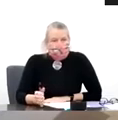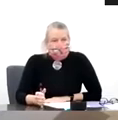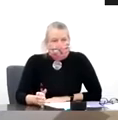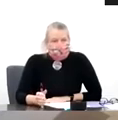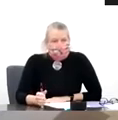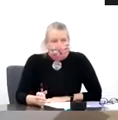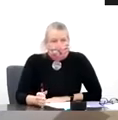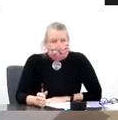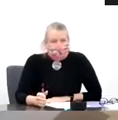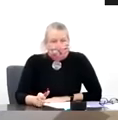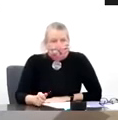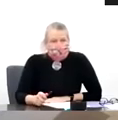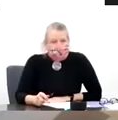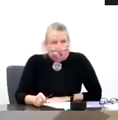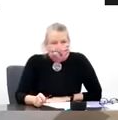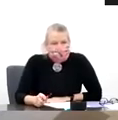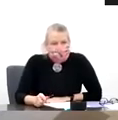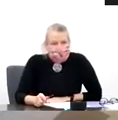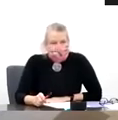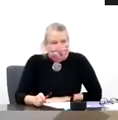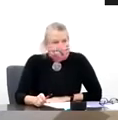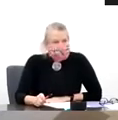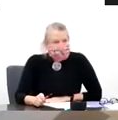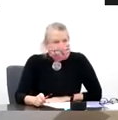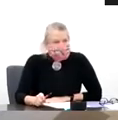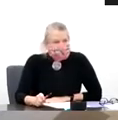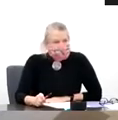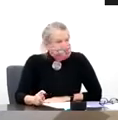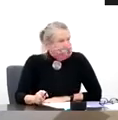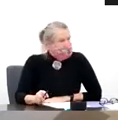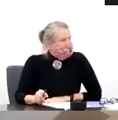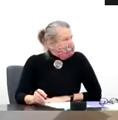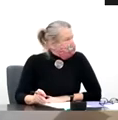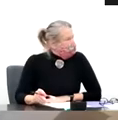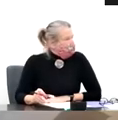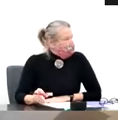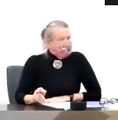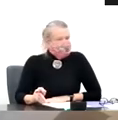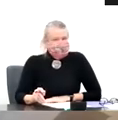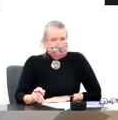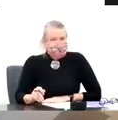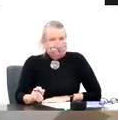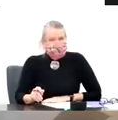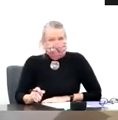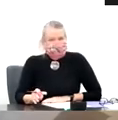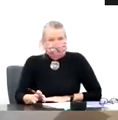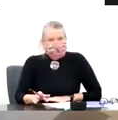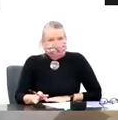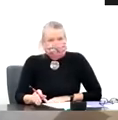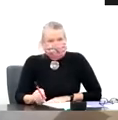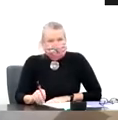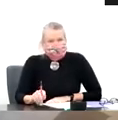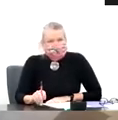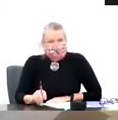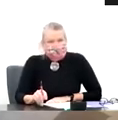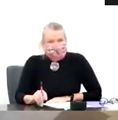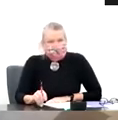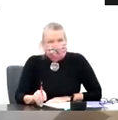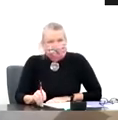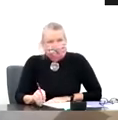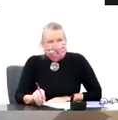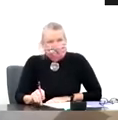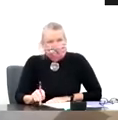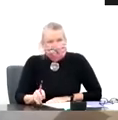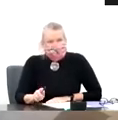Greetings. My name is Tony Fauci, and it's a great pleasure to speak to the West Virginia Clinical and Translation Science